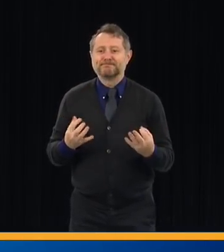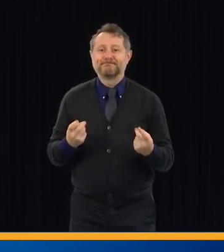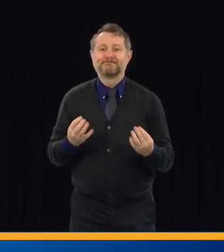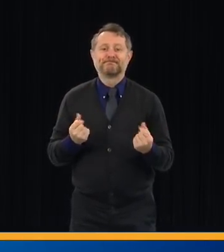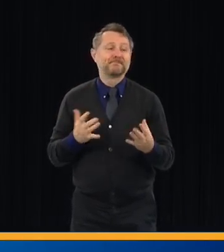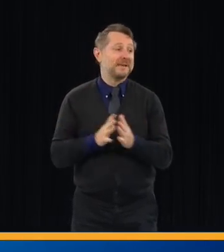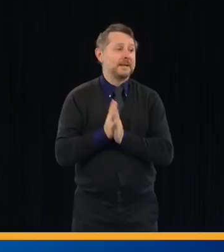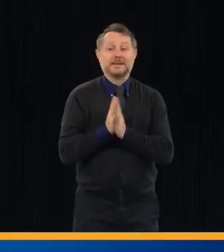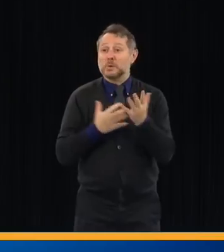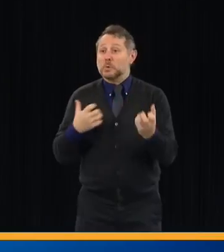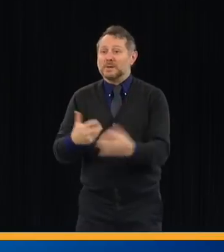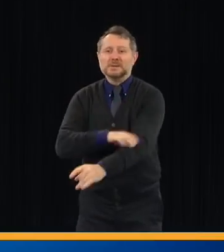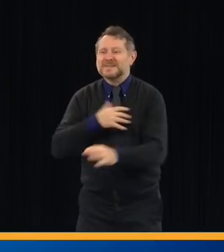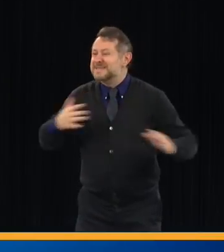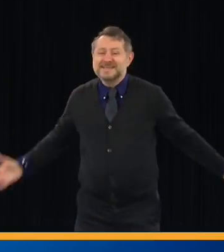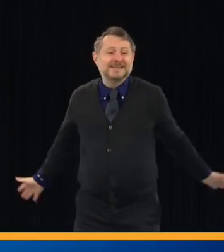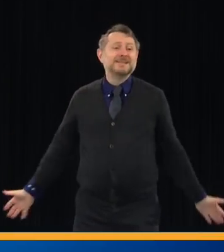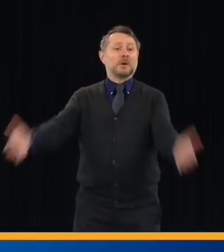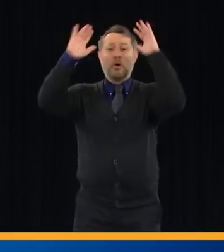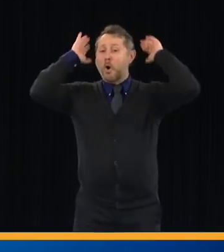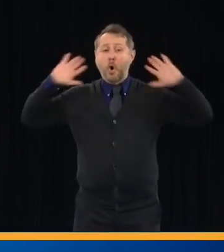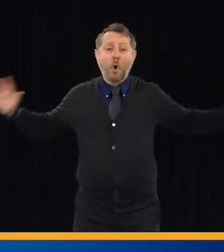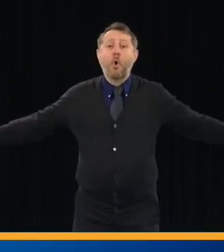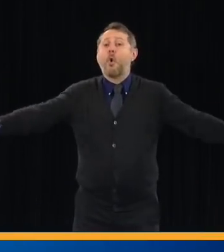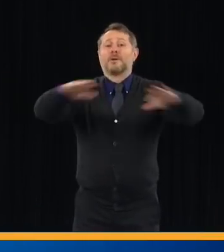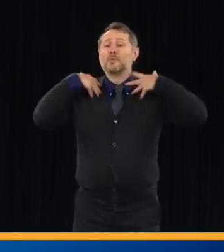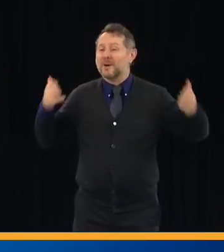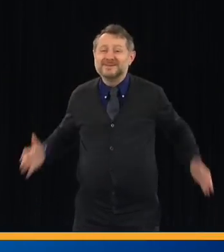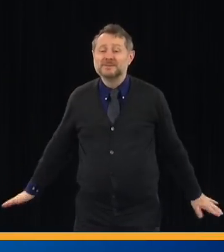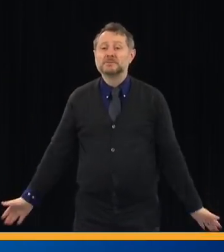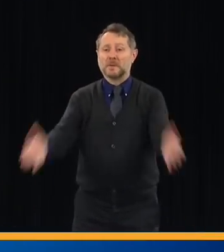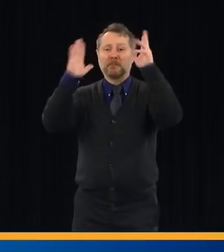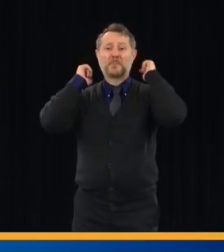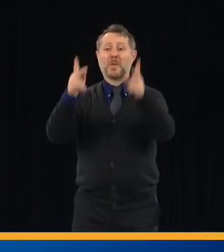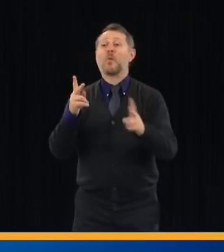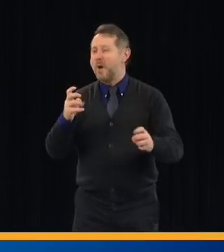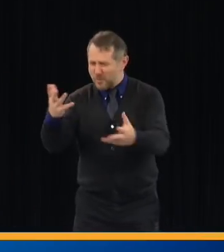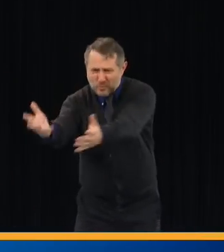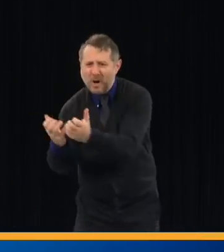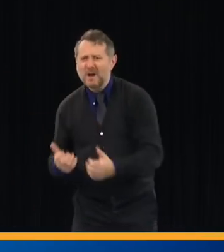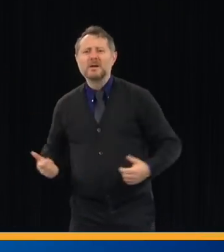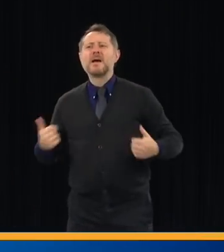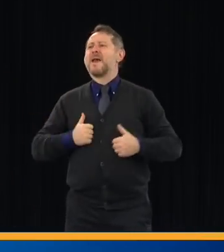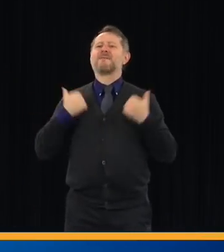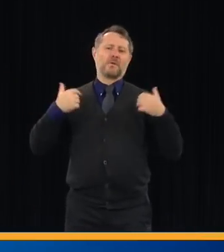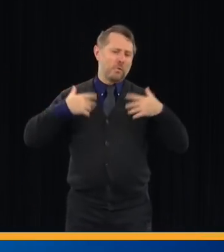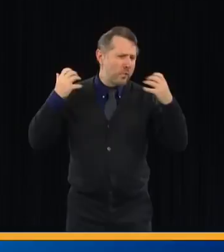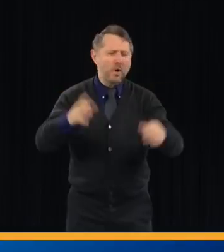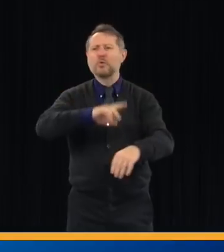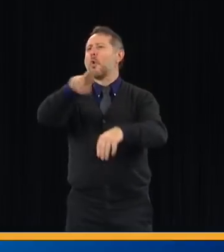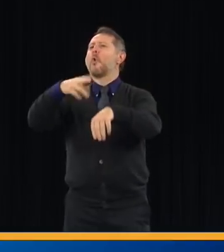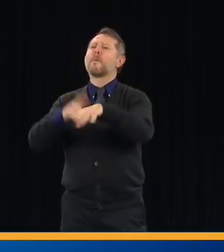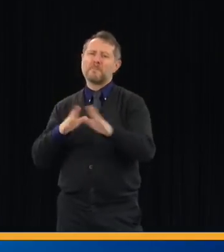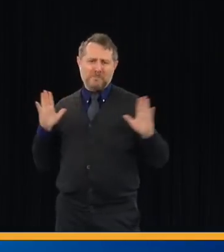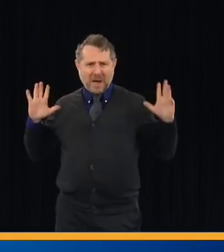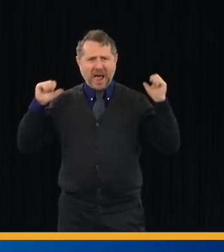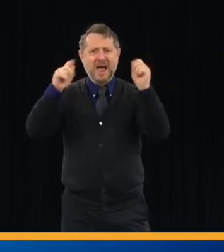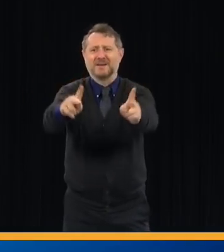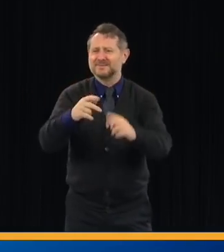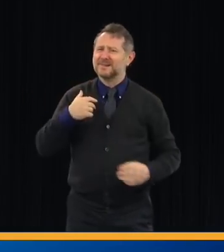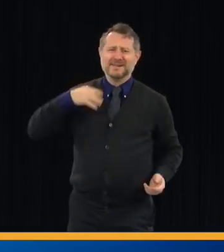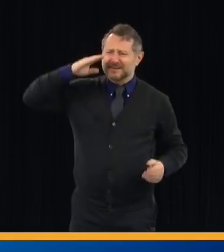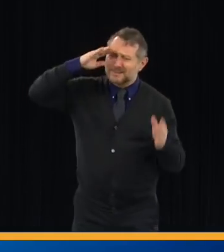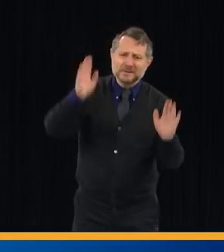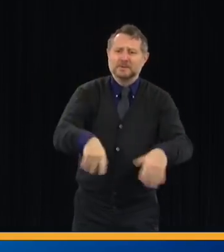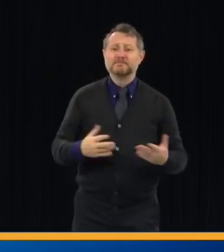Everyone does on a societal level. Everyone does on a personal level. Let's just end this nightmare, right? Groundhog Day,